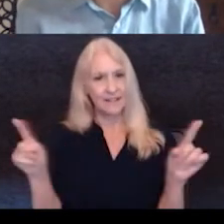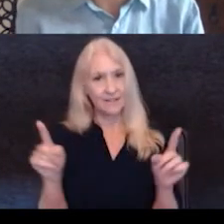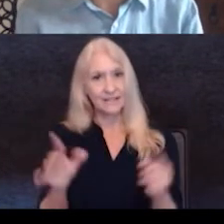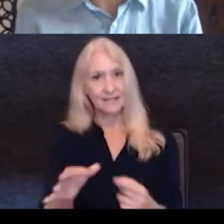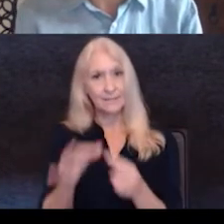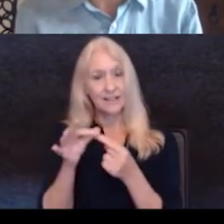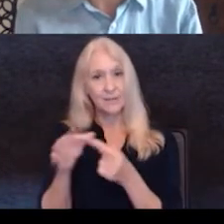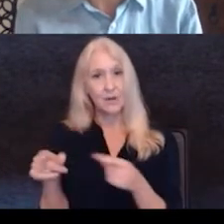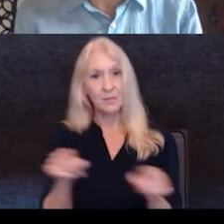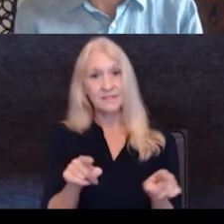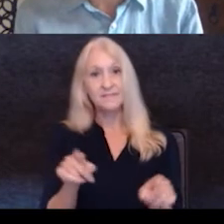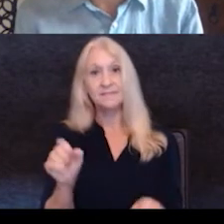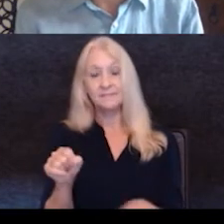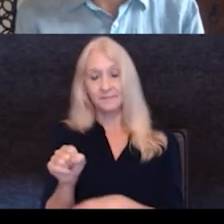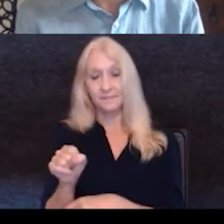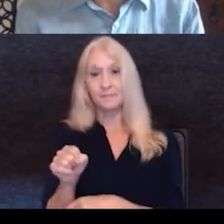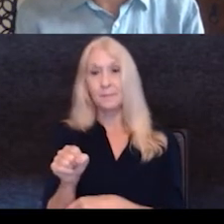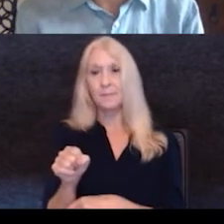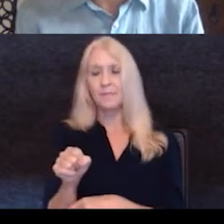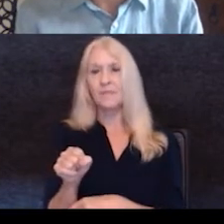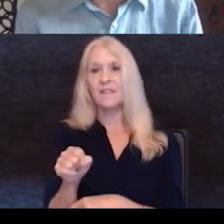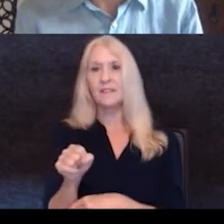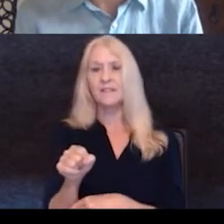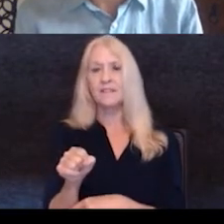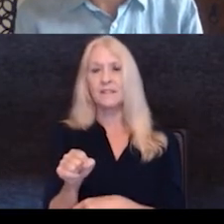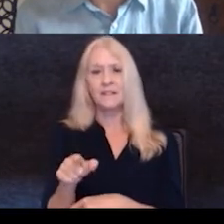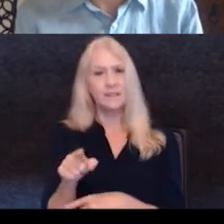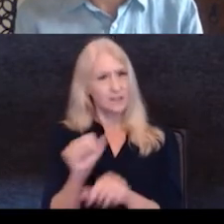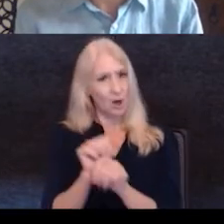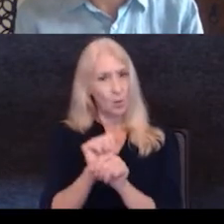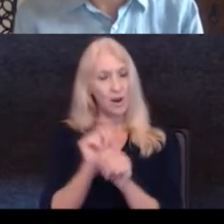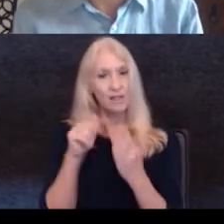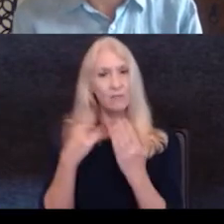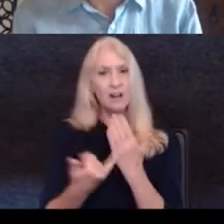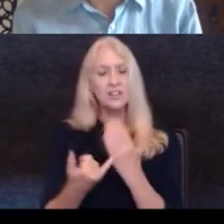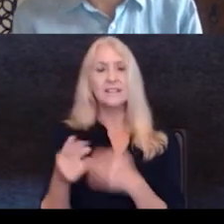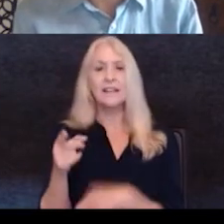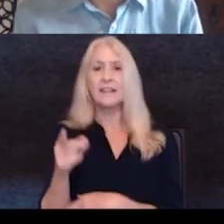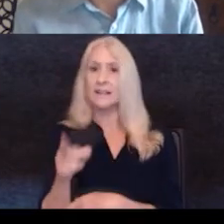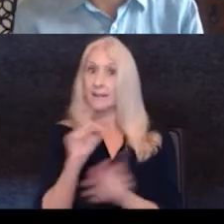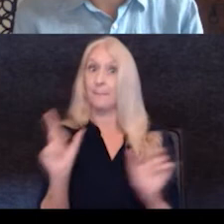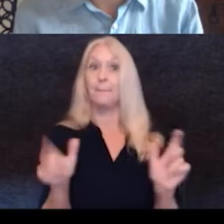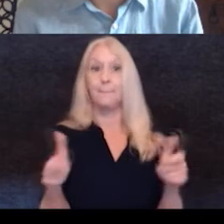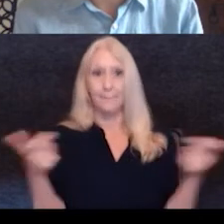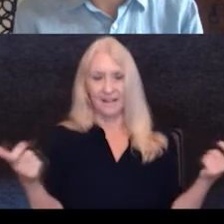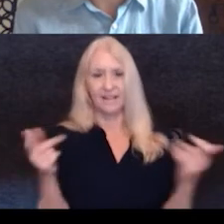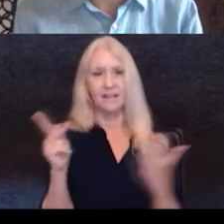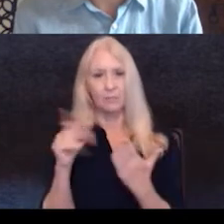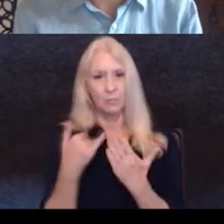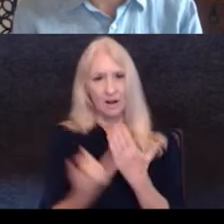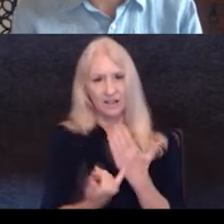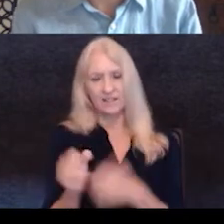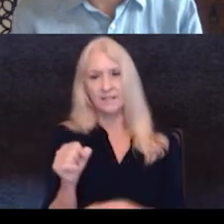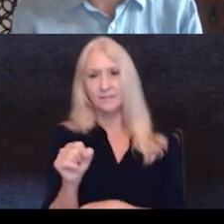Yeah, it's fantastic. And, um, is this, so you're working on these projects. These are kind of big projects, right? And